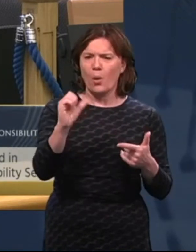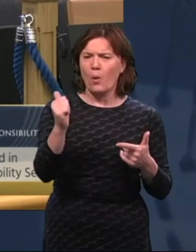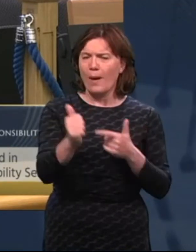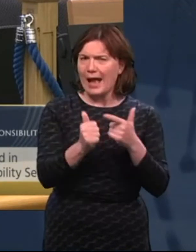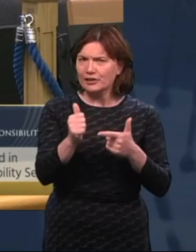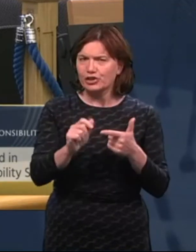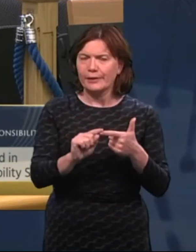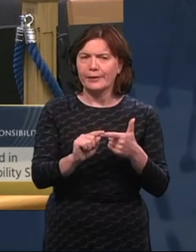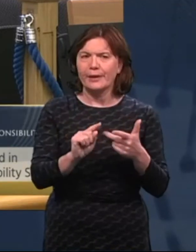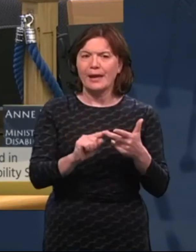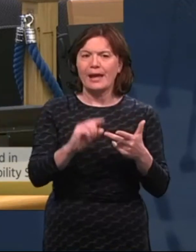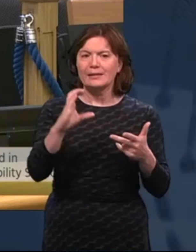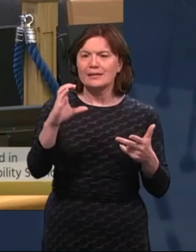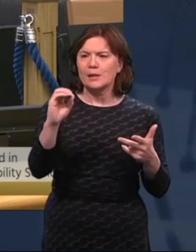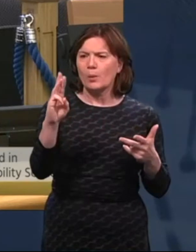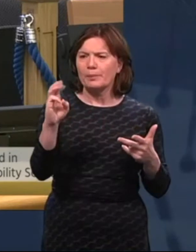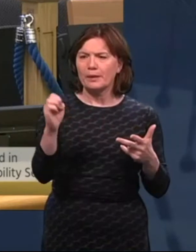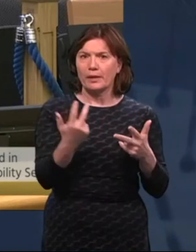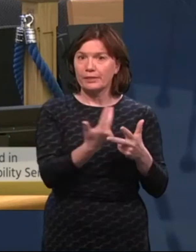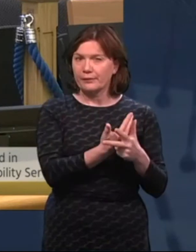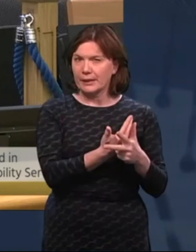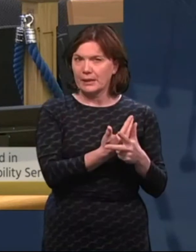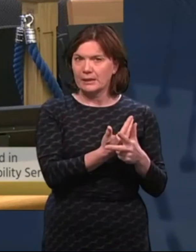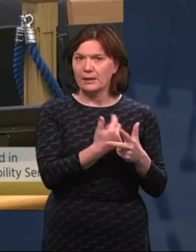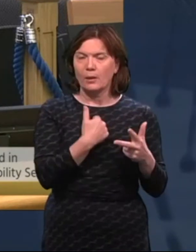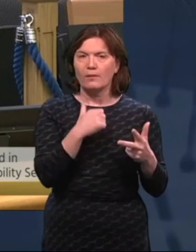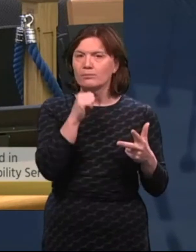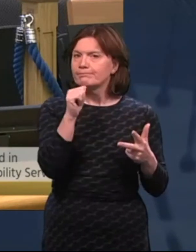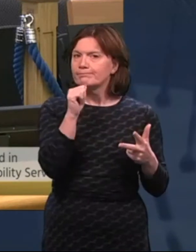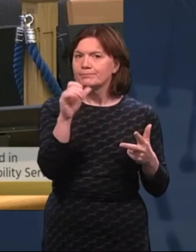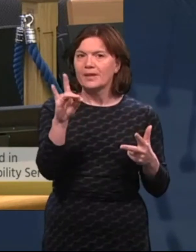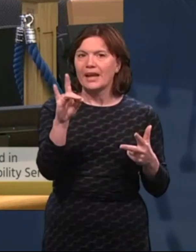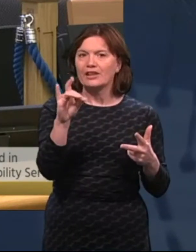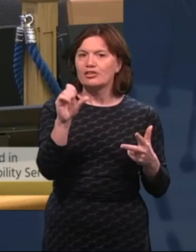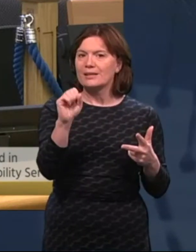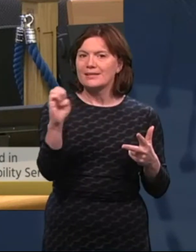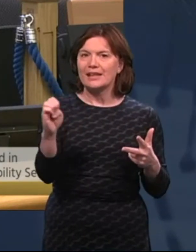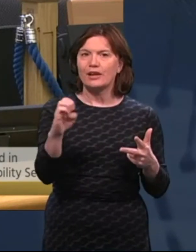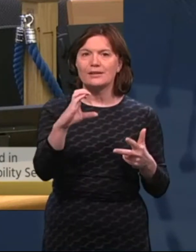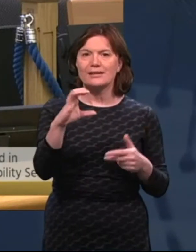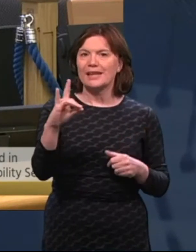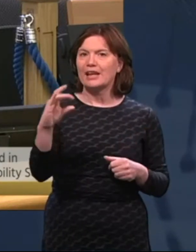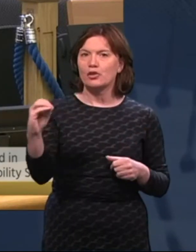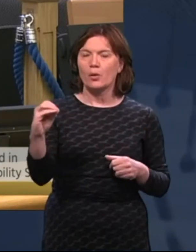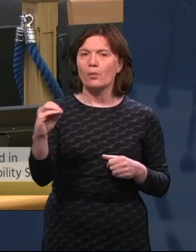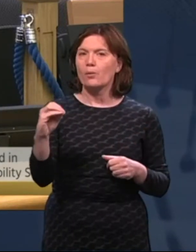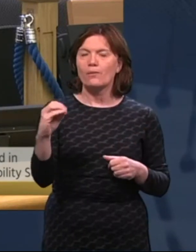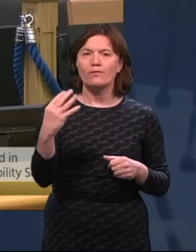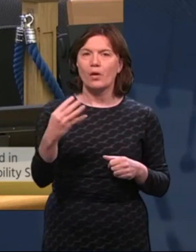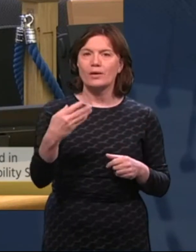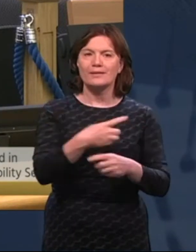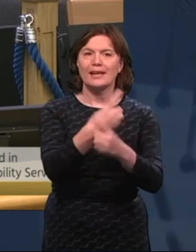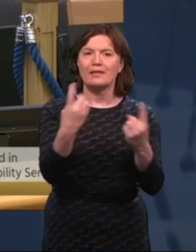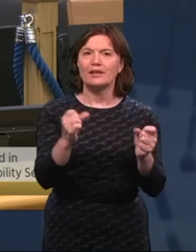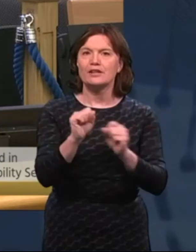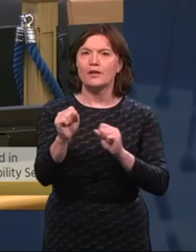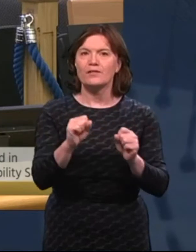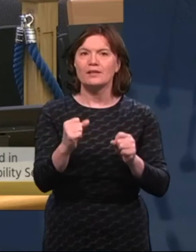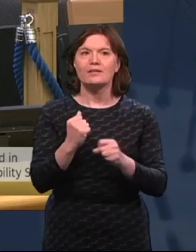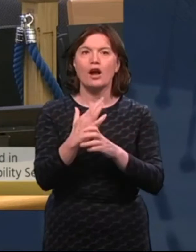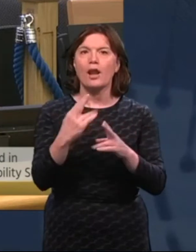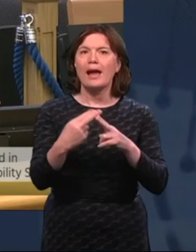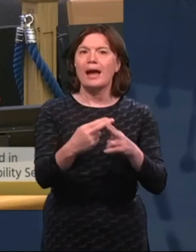and COPE are the main leads. We do not have any HSE and CHO4 delivering services. It is actually all outsourced